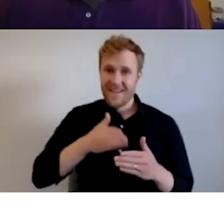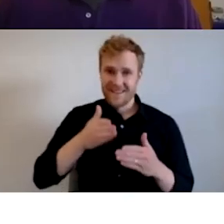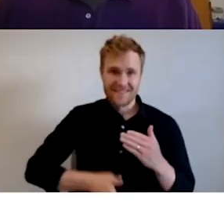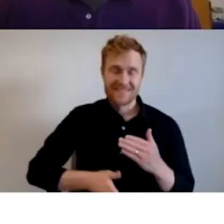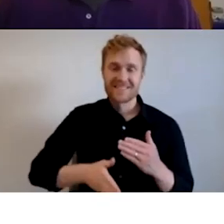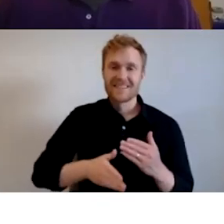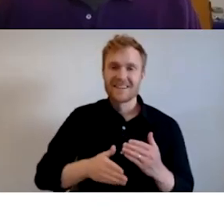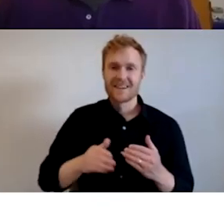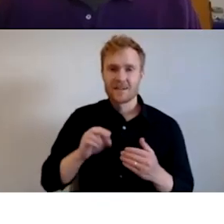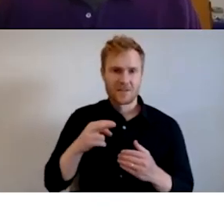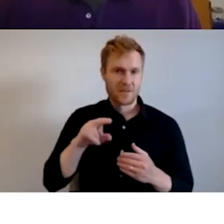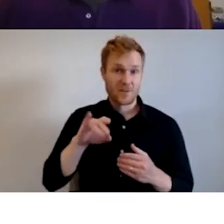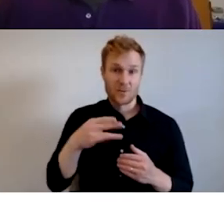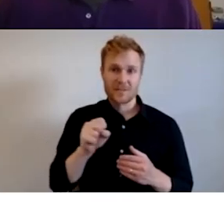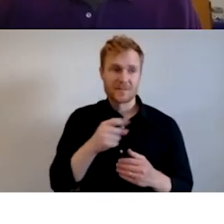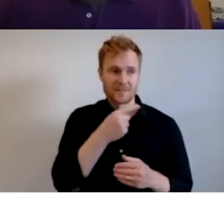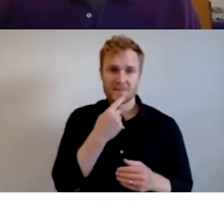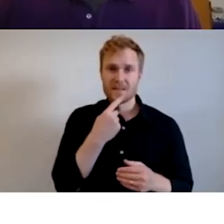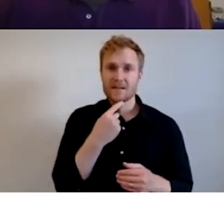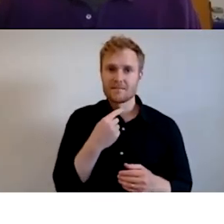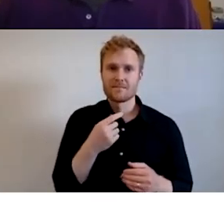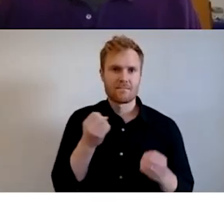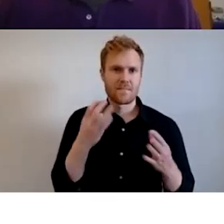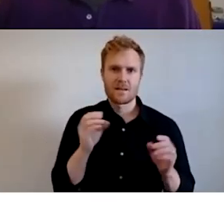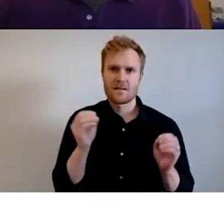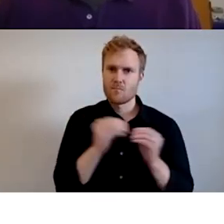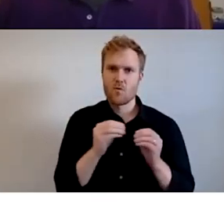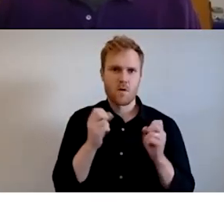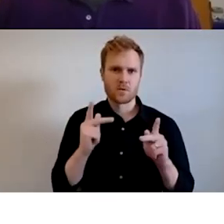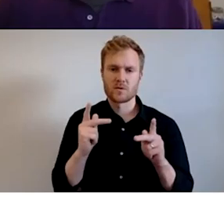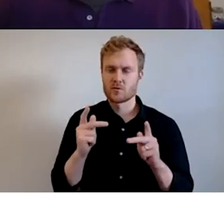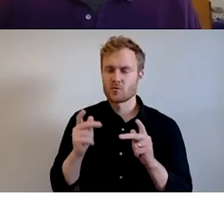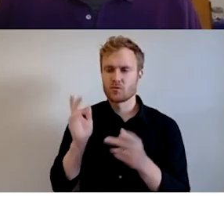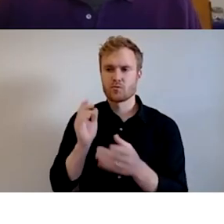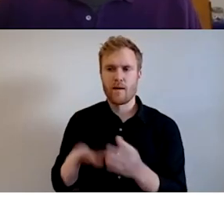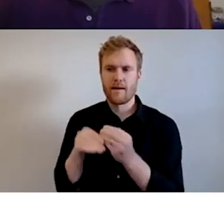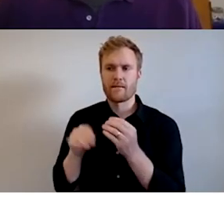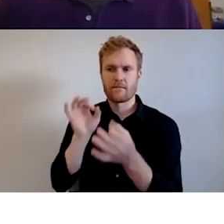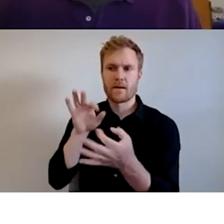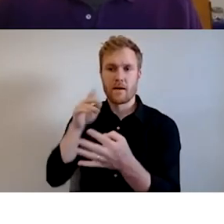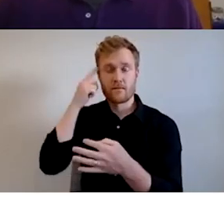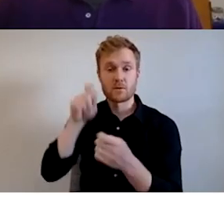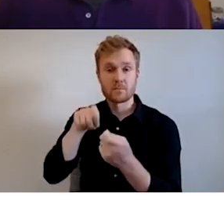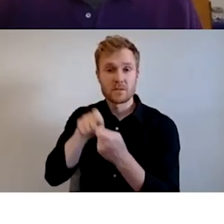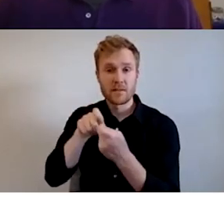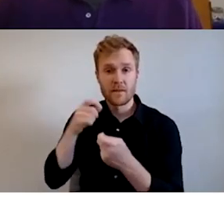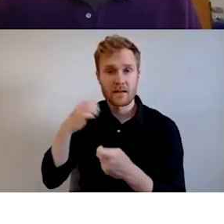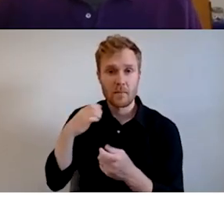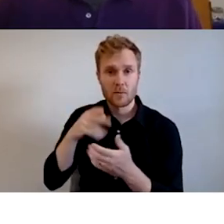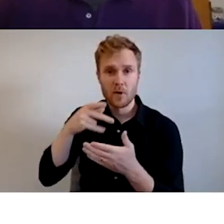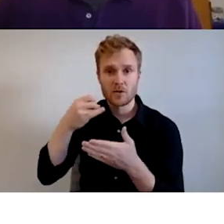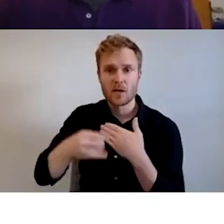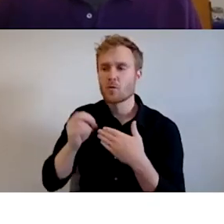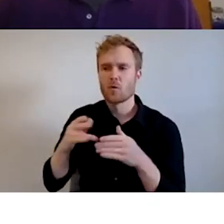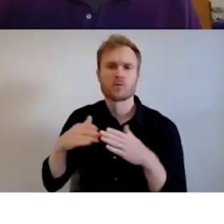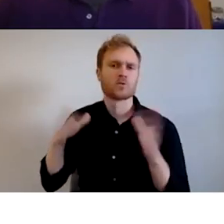have a bunch of other opportunities to chime in on specific capital projects or the capital capital budget as a whole. Um, tonight we're